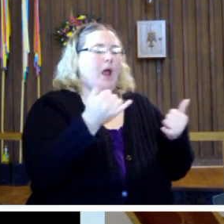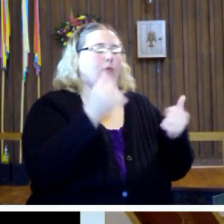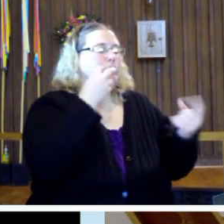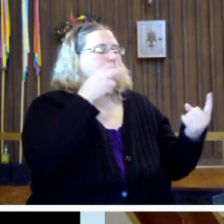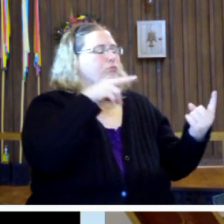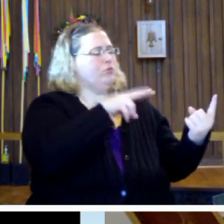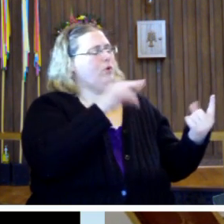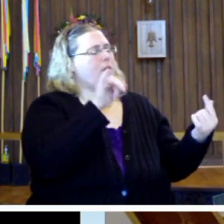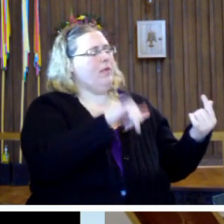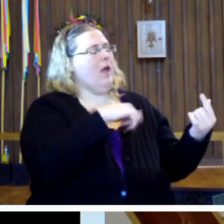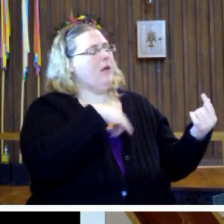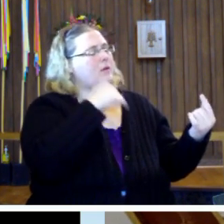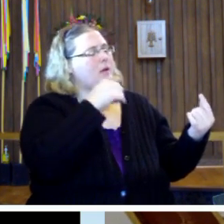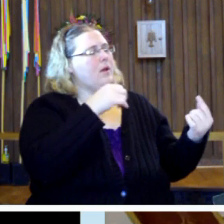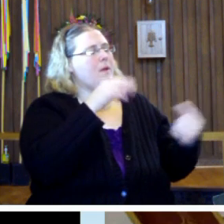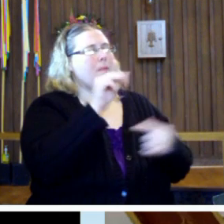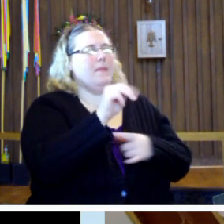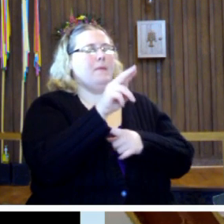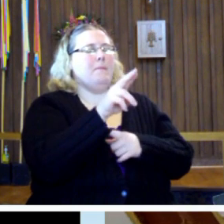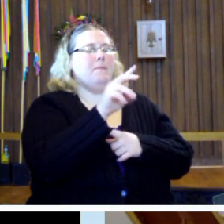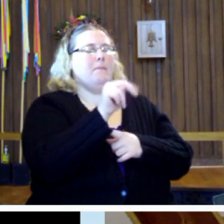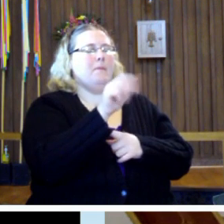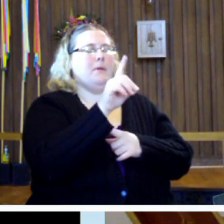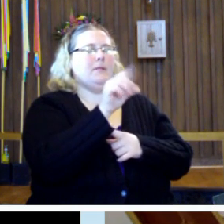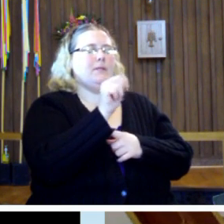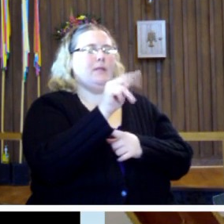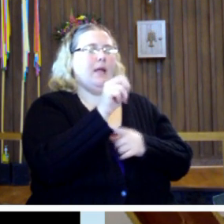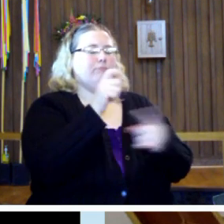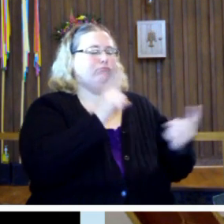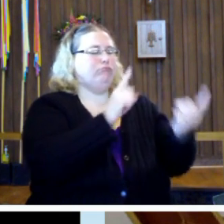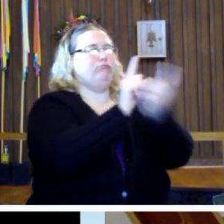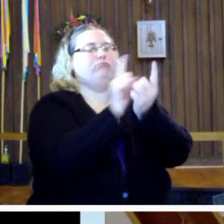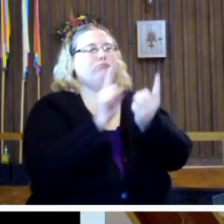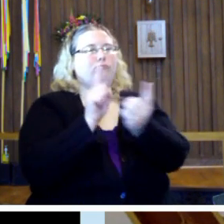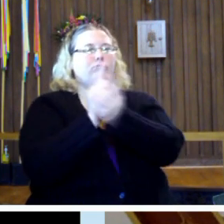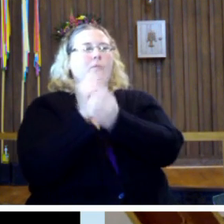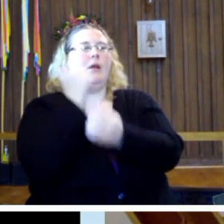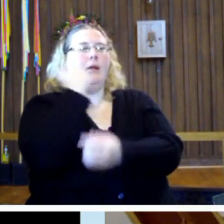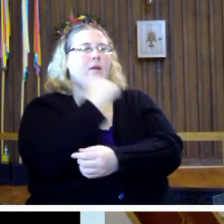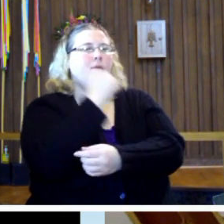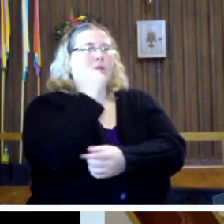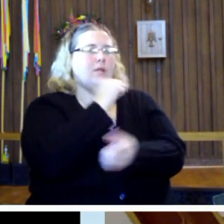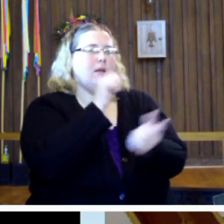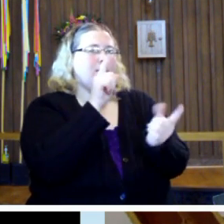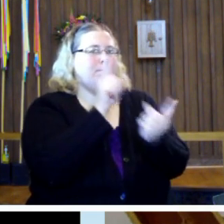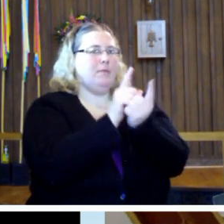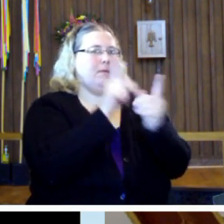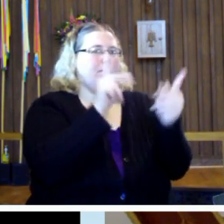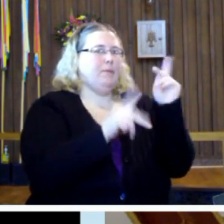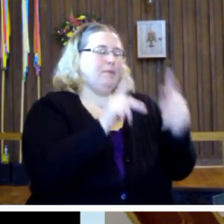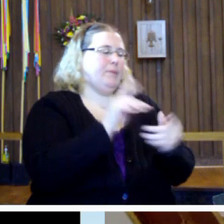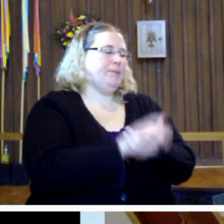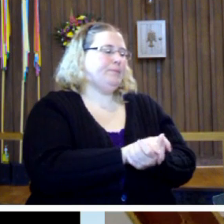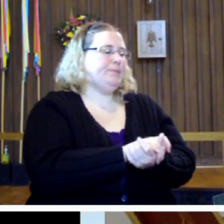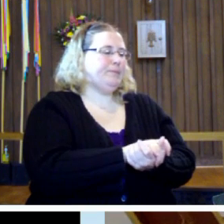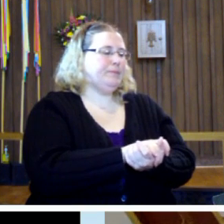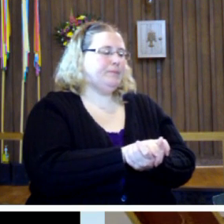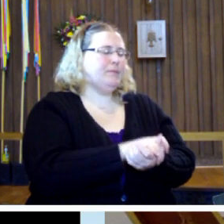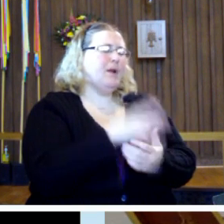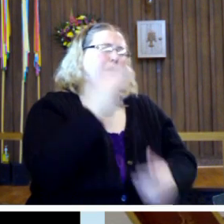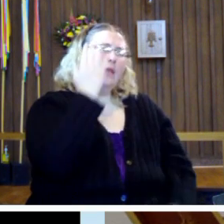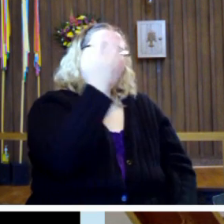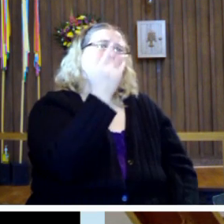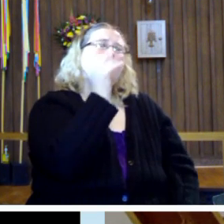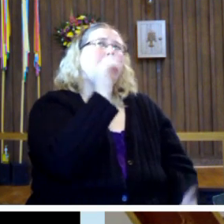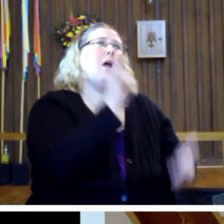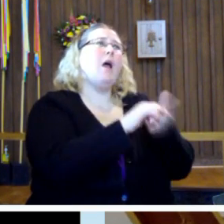reflect on the most mundane encounters that we have on a day-to-day basis. And think